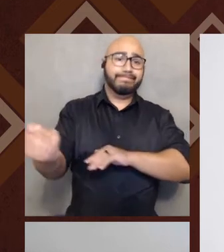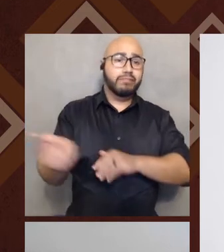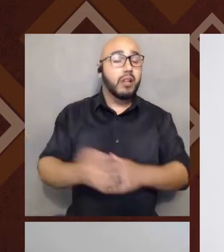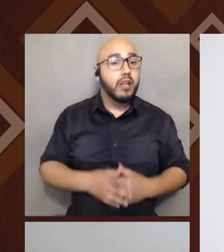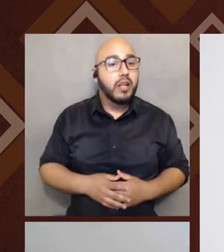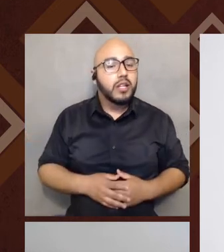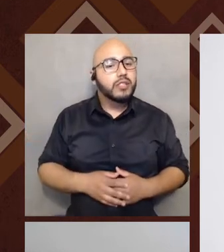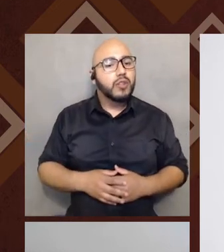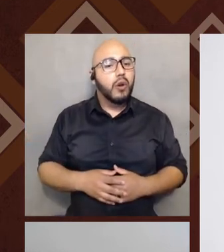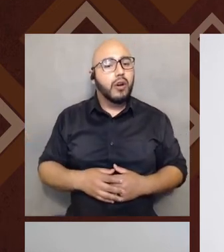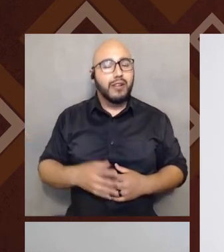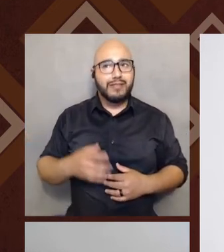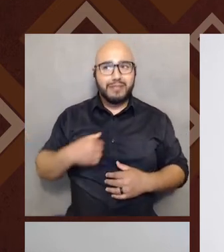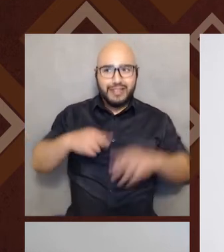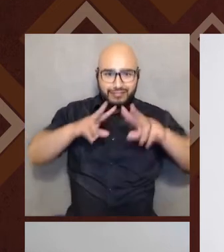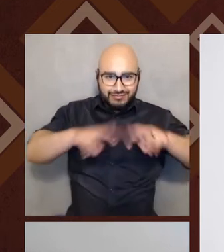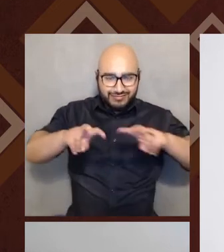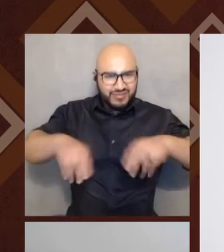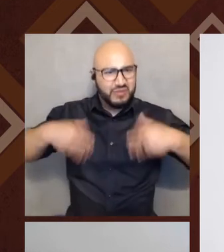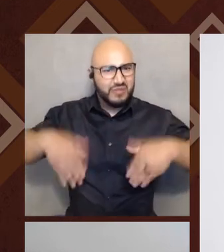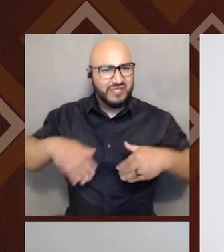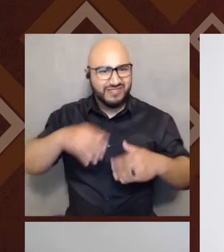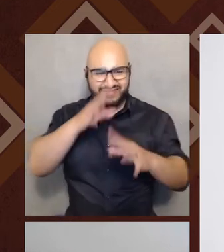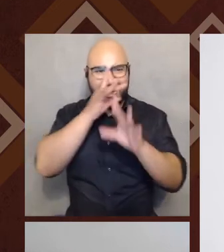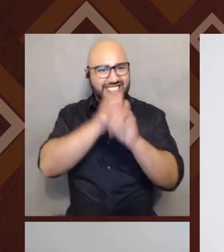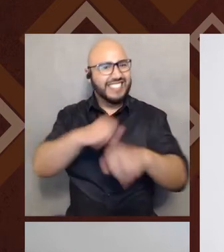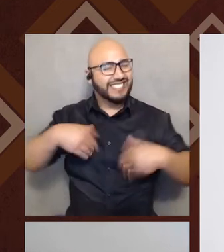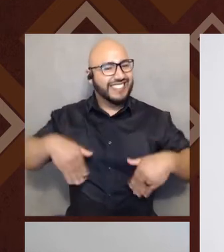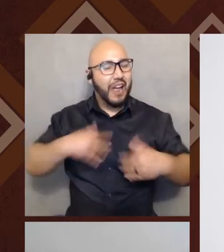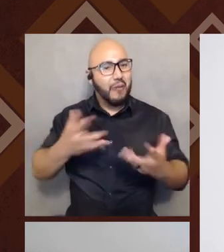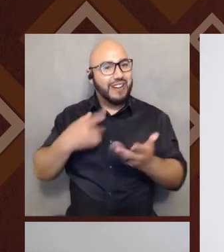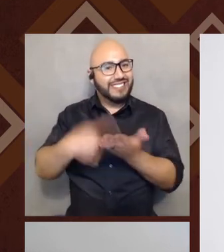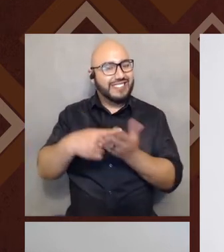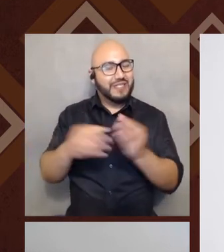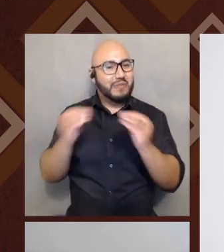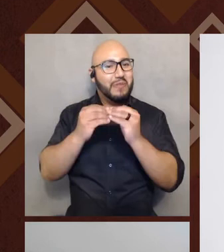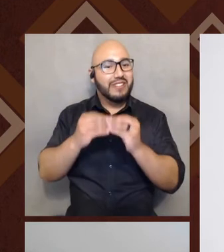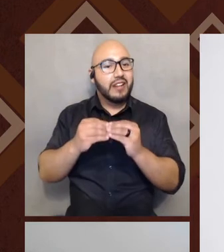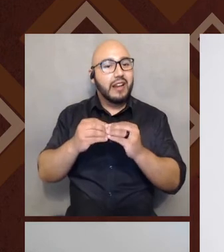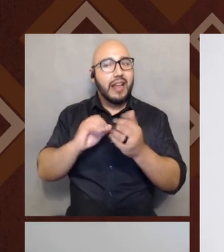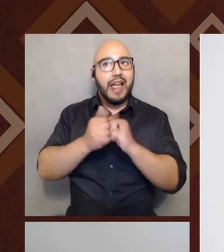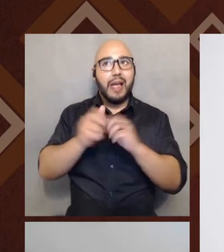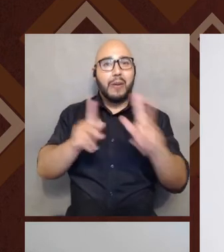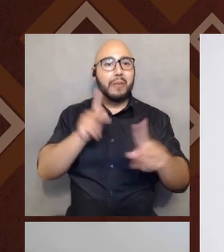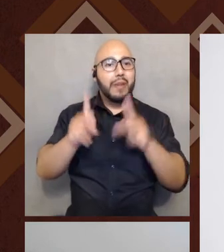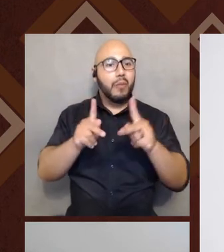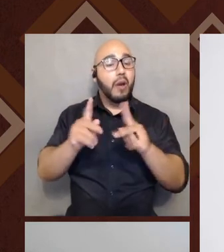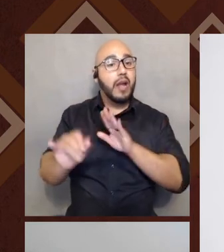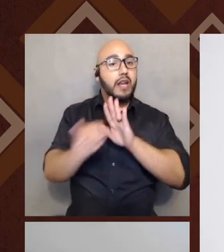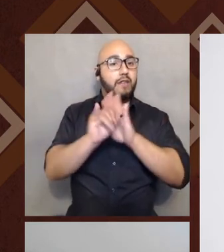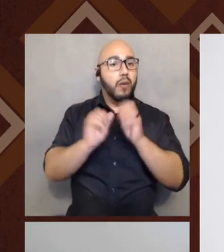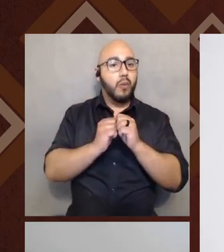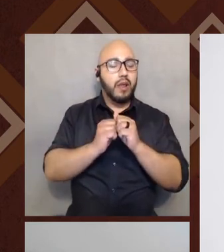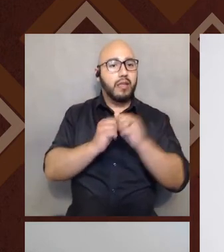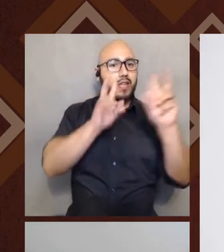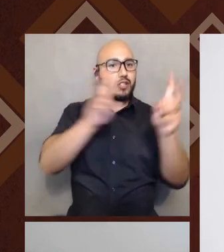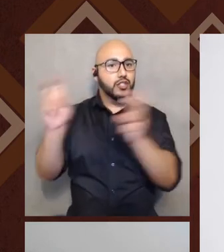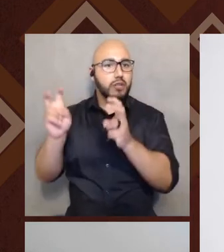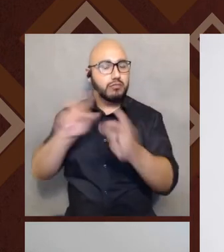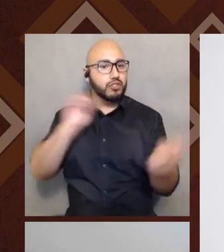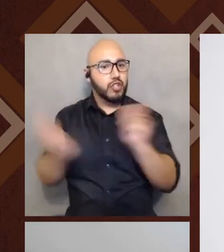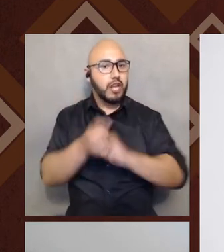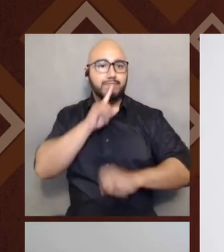that part to me is fascinating and I'd love to discuss more, right? Because it's, uh, yeah, the way people identify with those terms changes certainly,